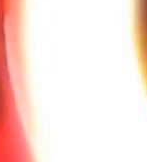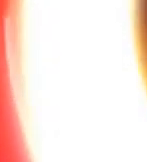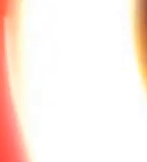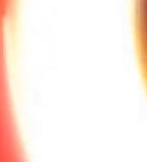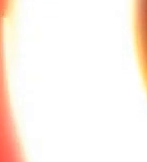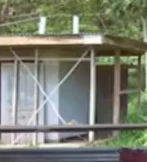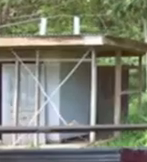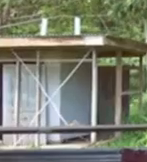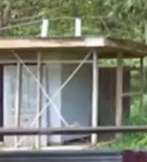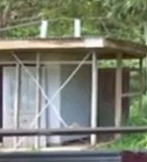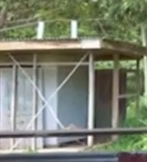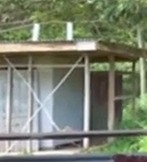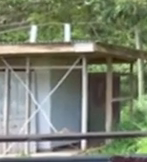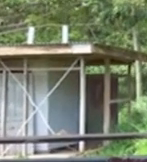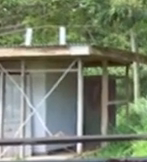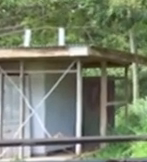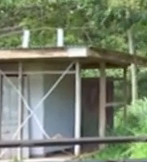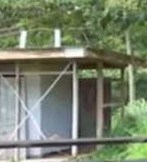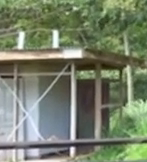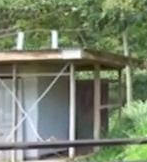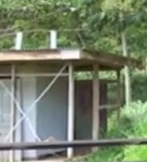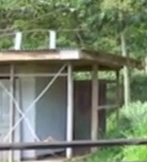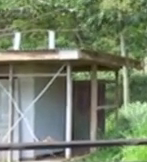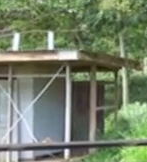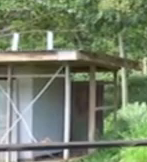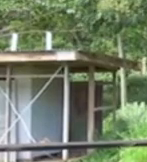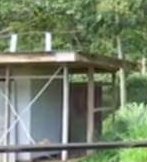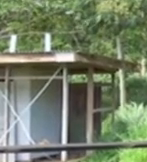The here on